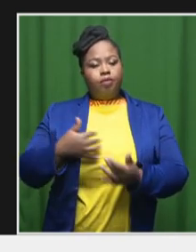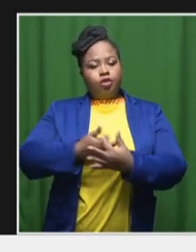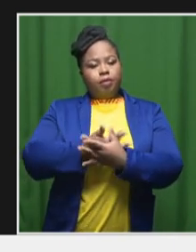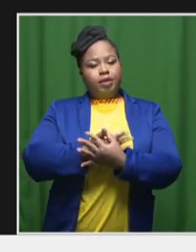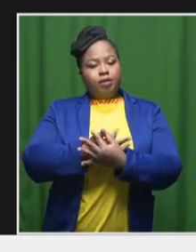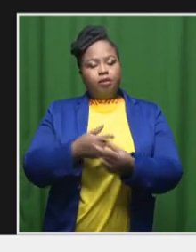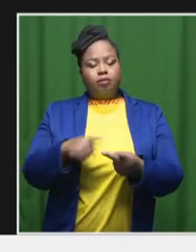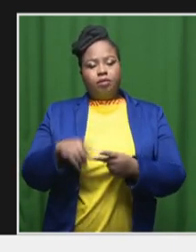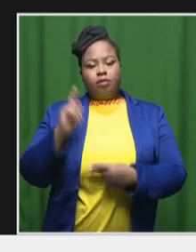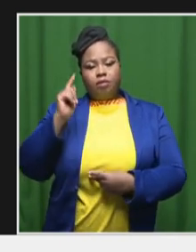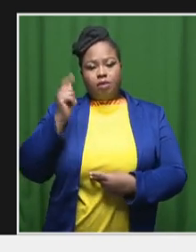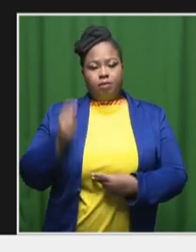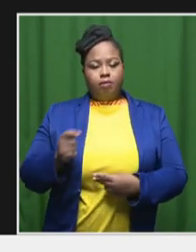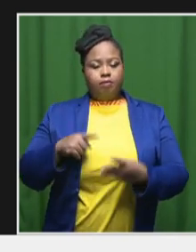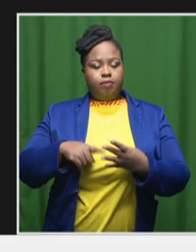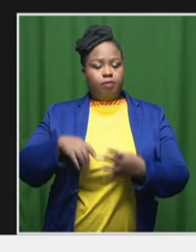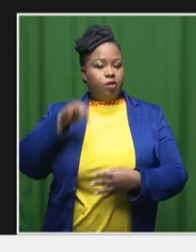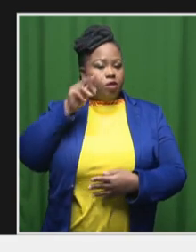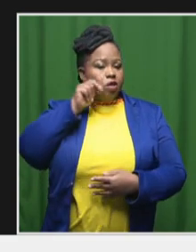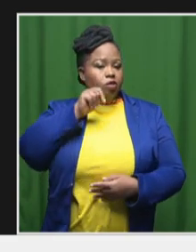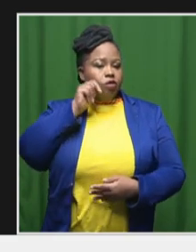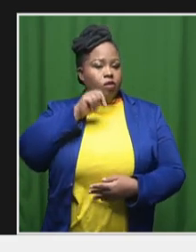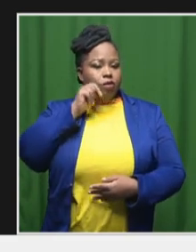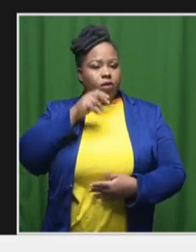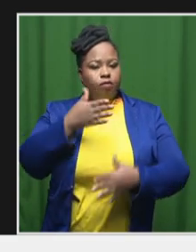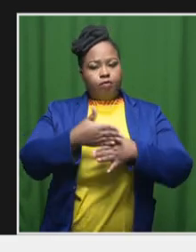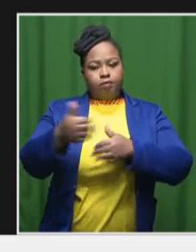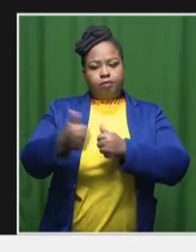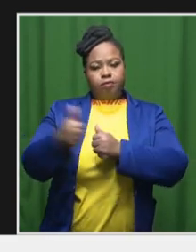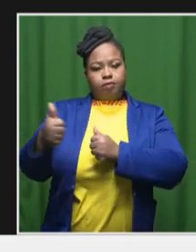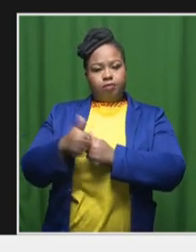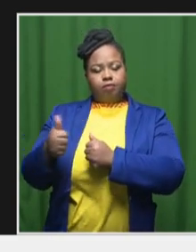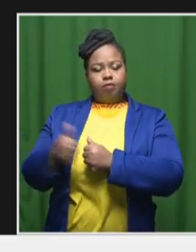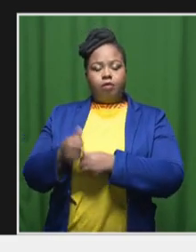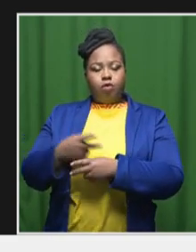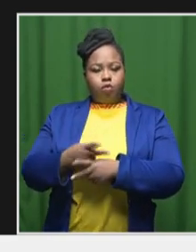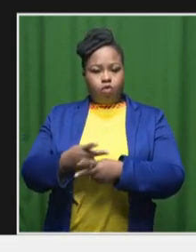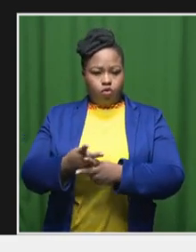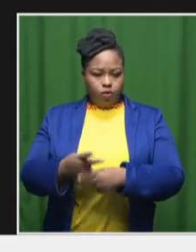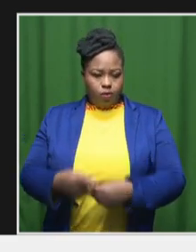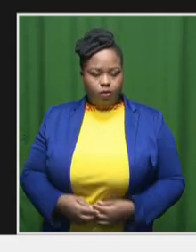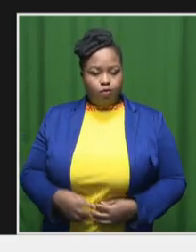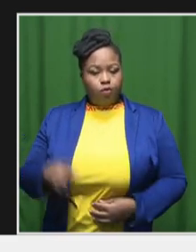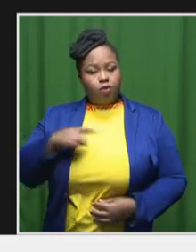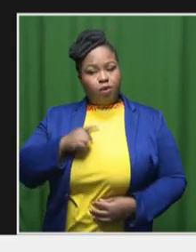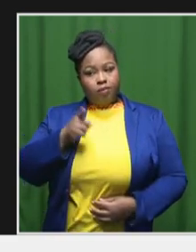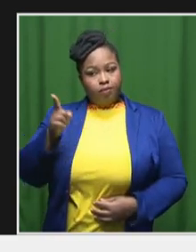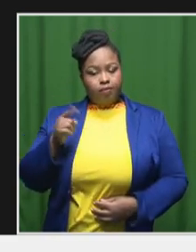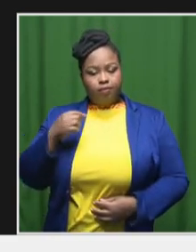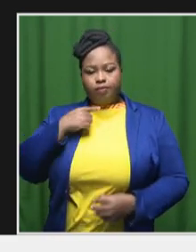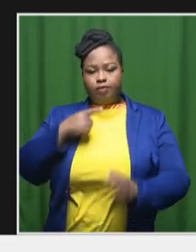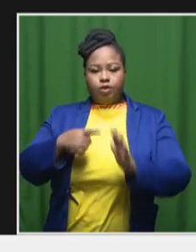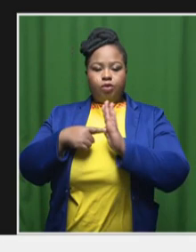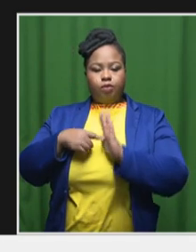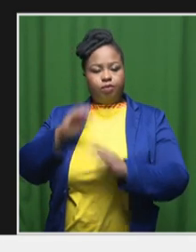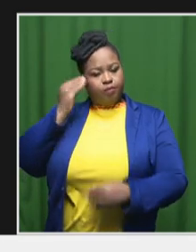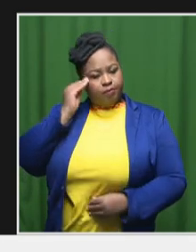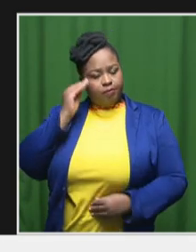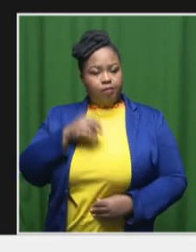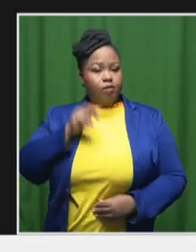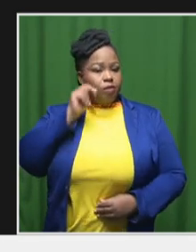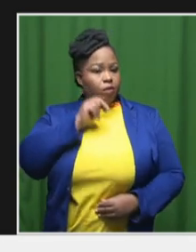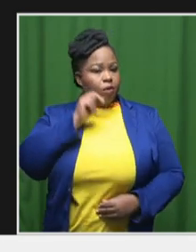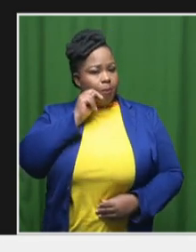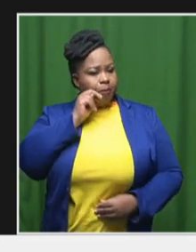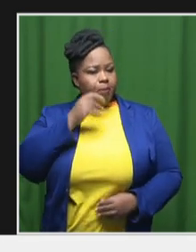as Kenya and Nigeria for co-production. because they've already shown interest and with Nigeria, we've already